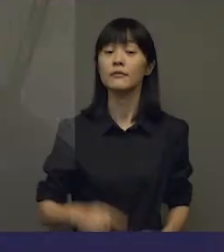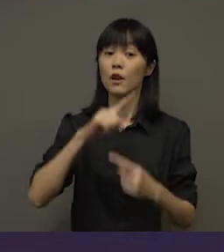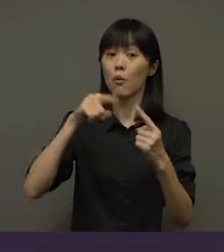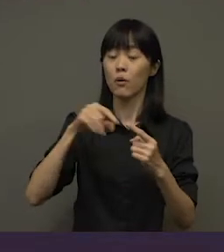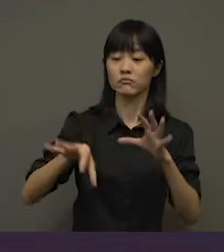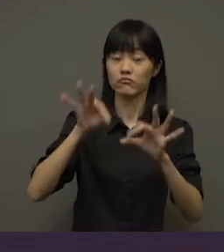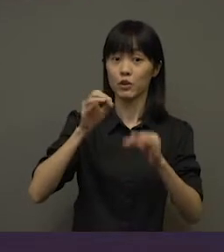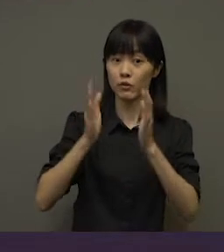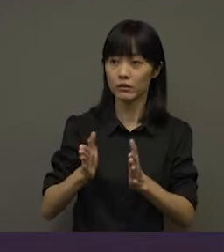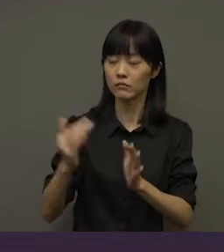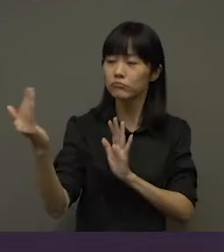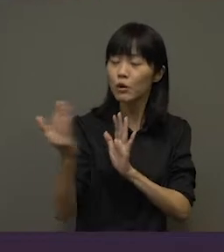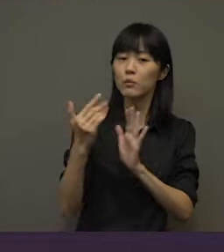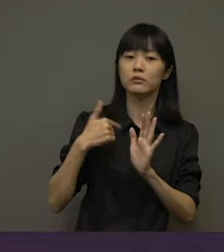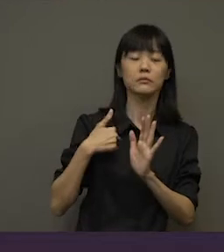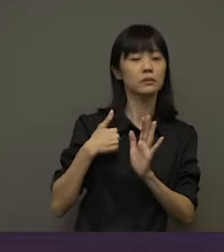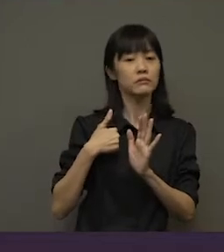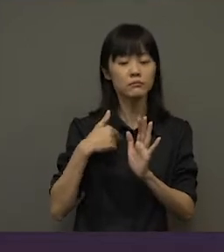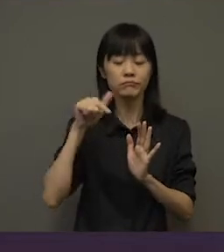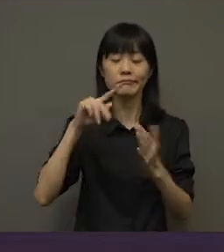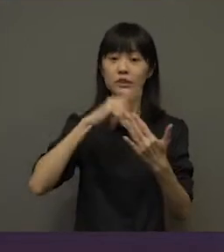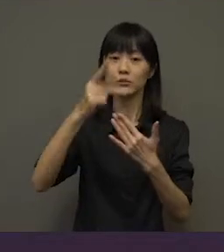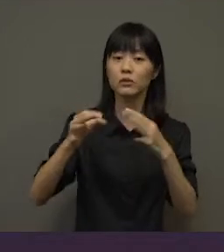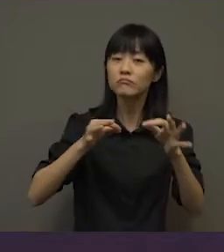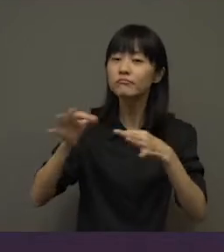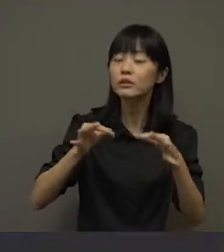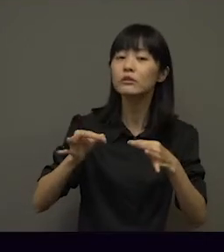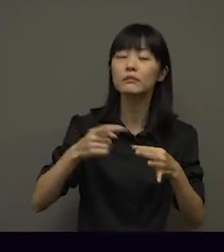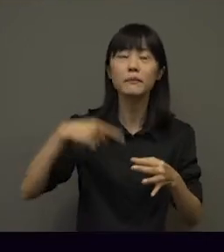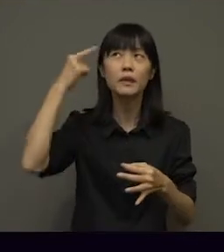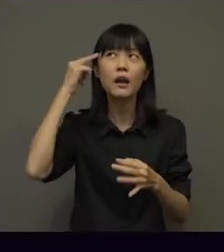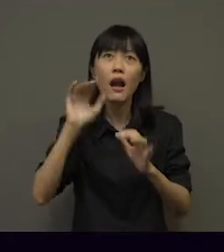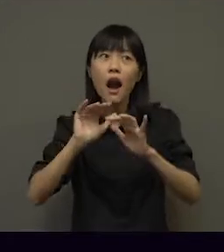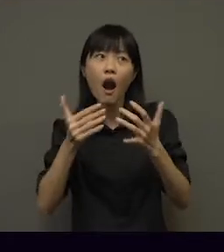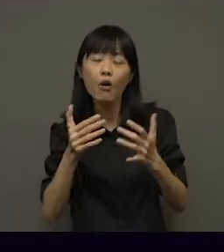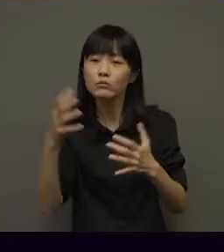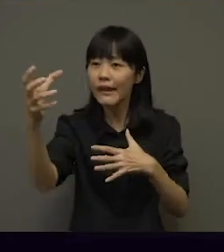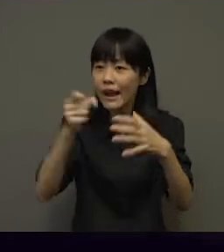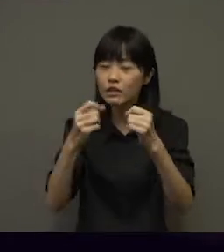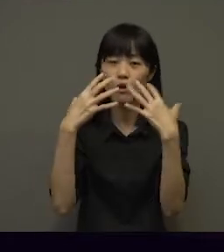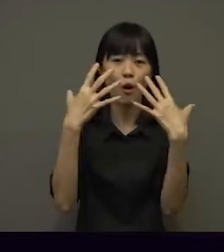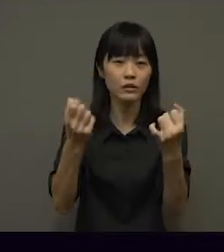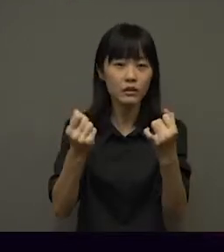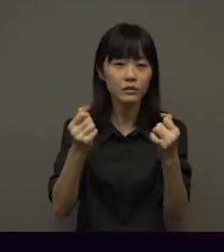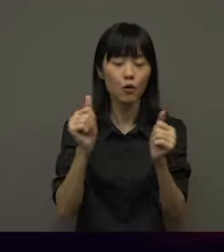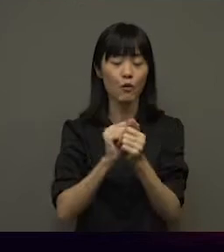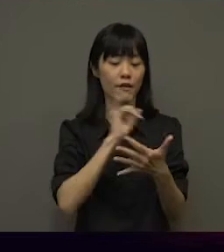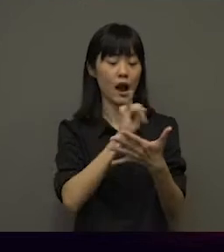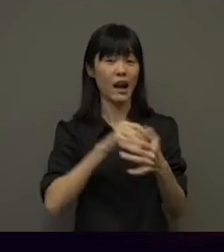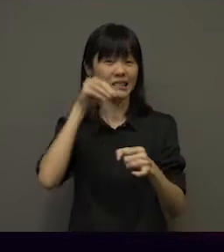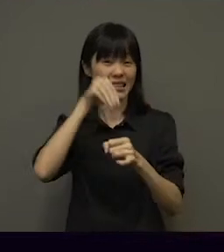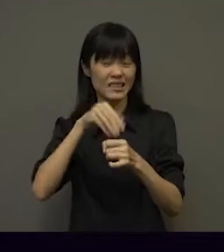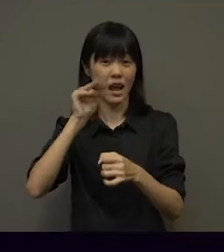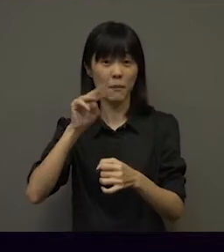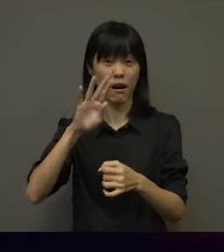So when the curator approached me about this project with the brief, so I was thinking how to engage the audience with the